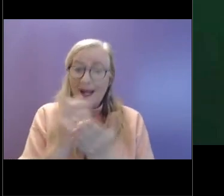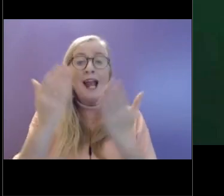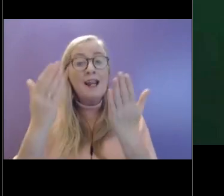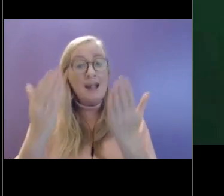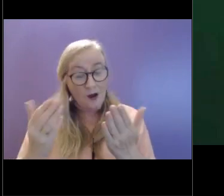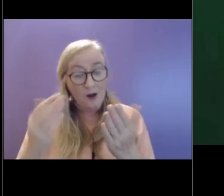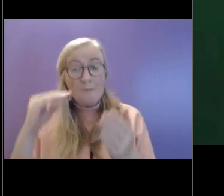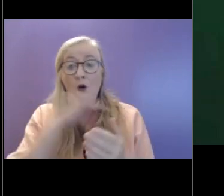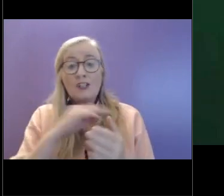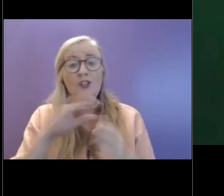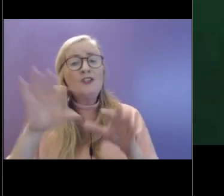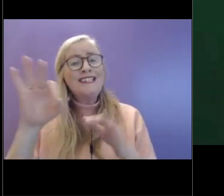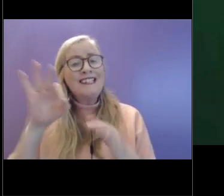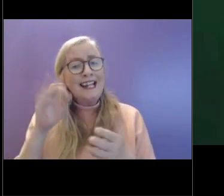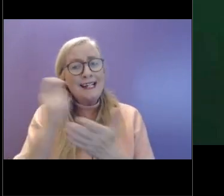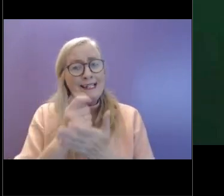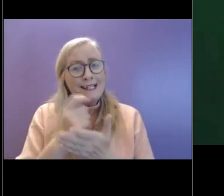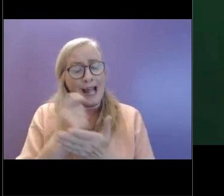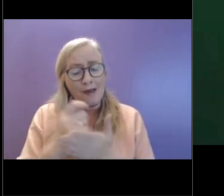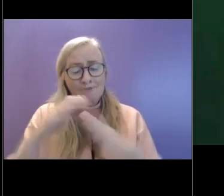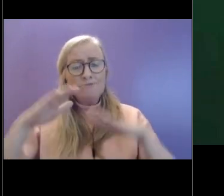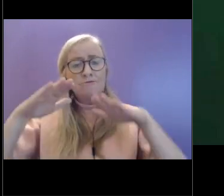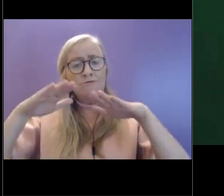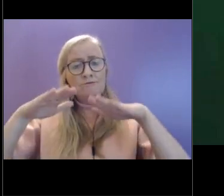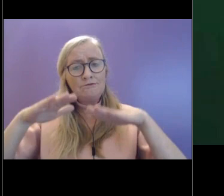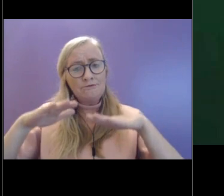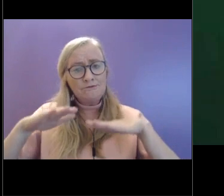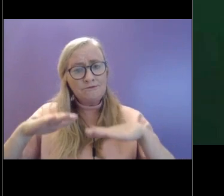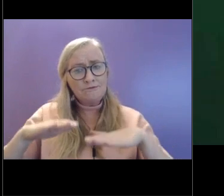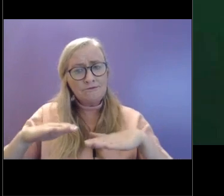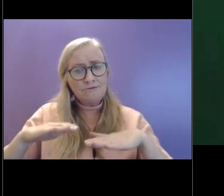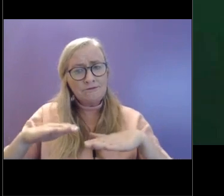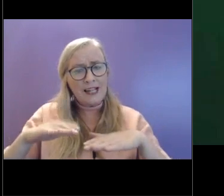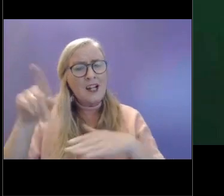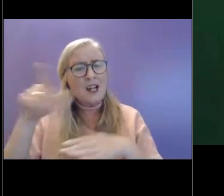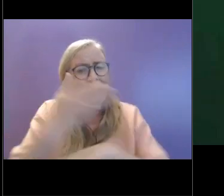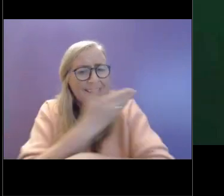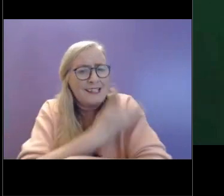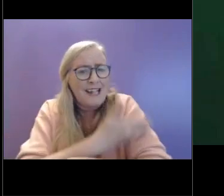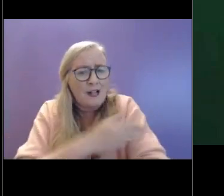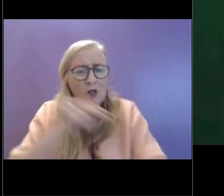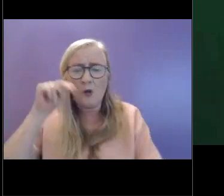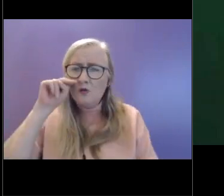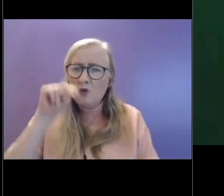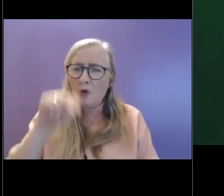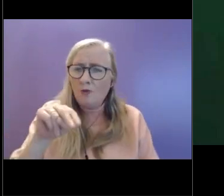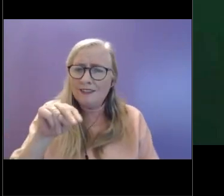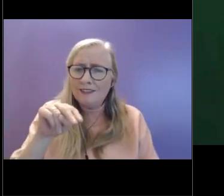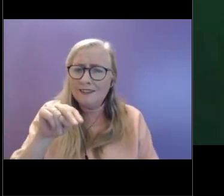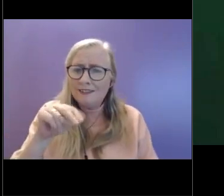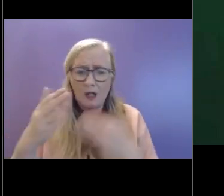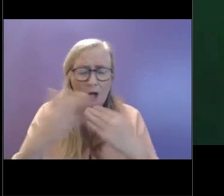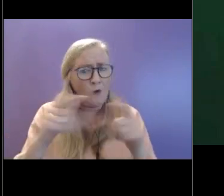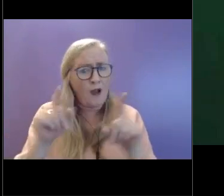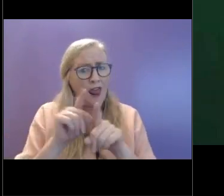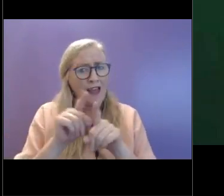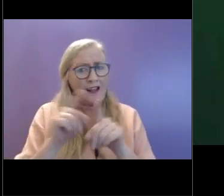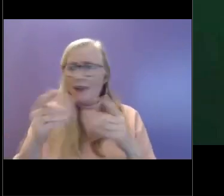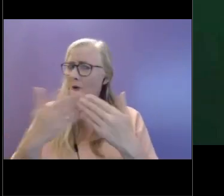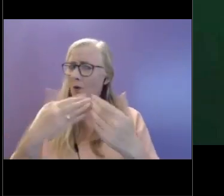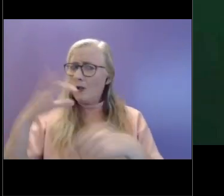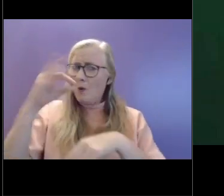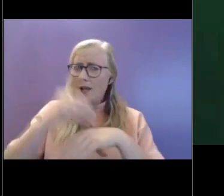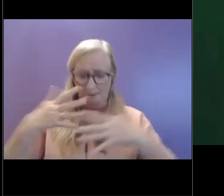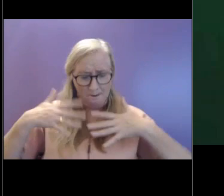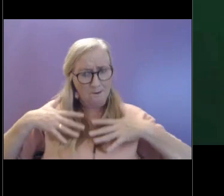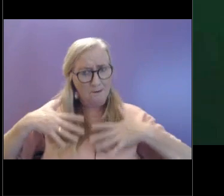and just checking in and to start to notice what it's like, what's going on in your body